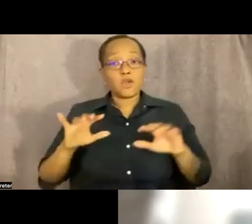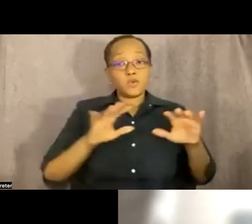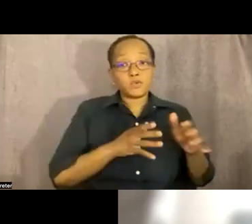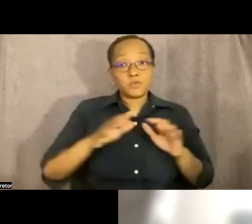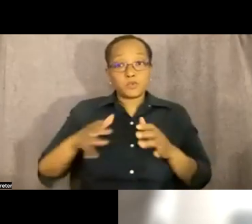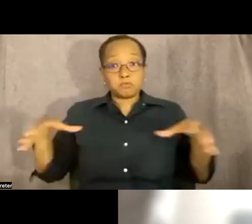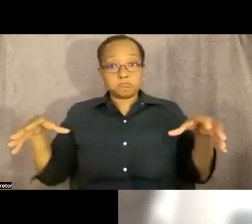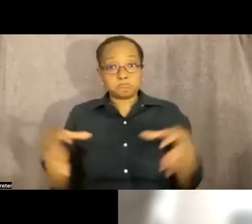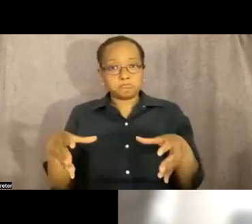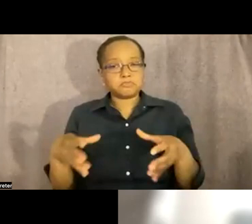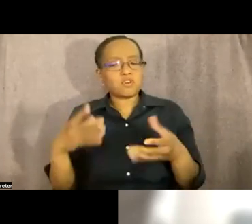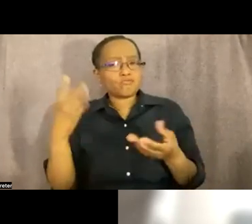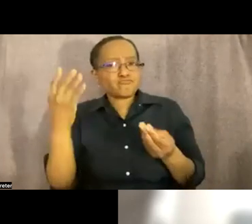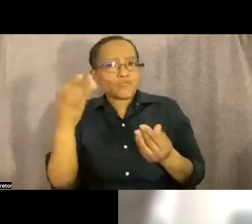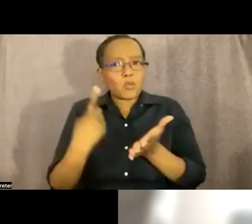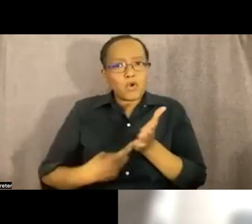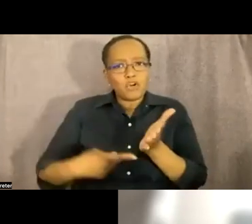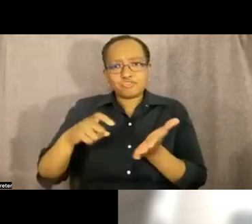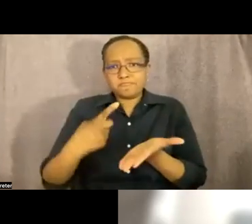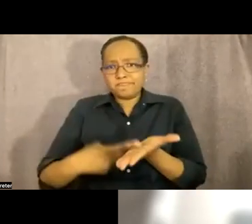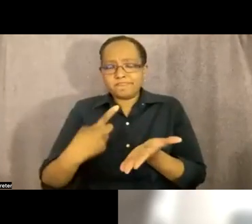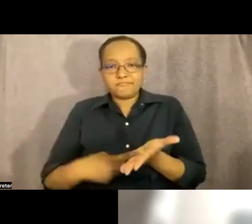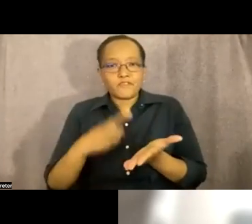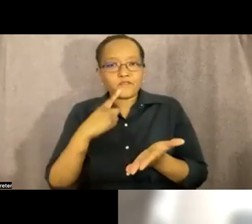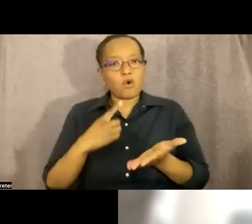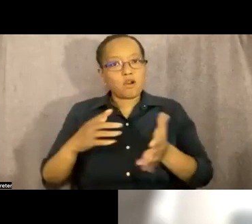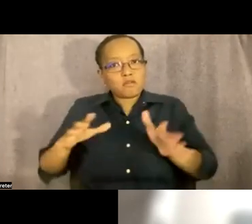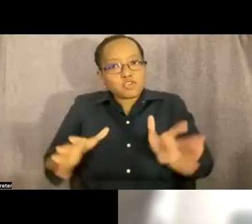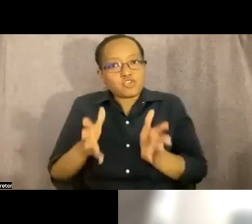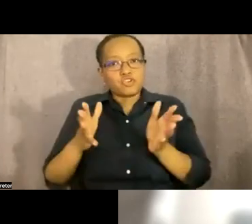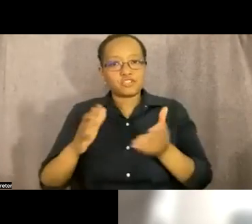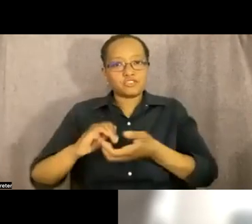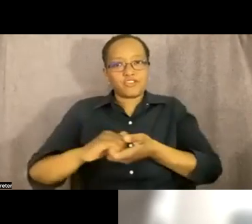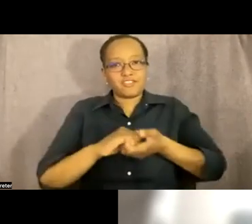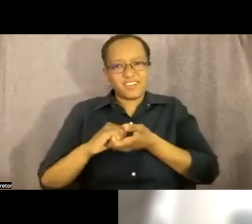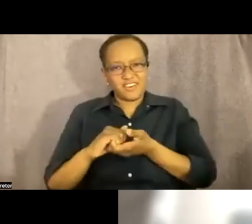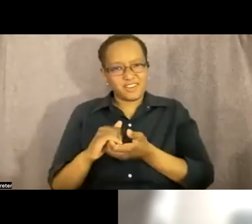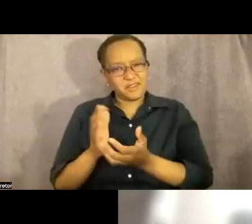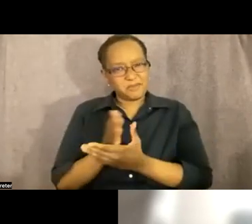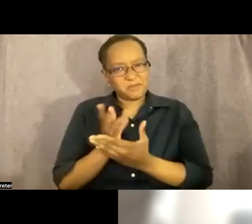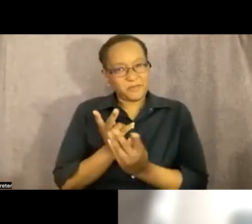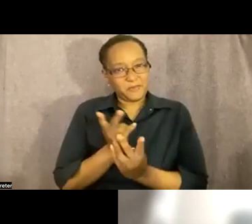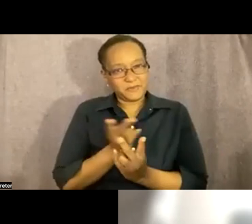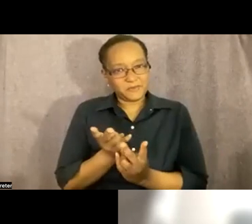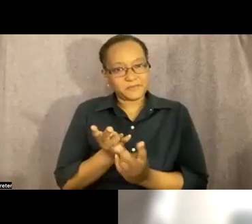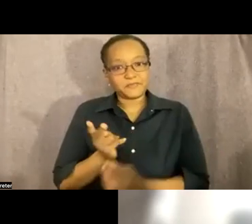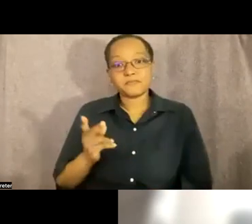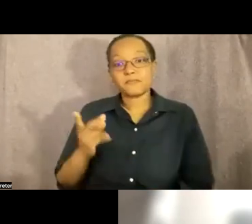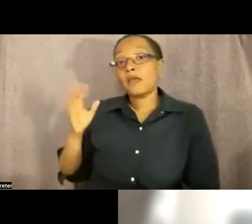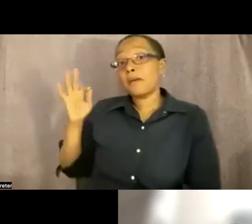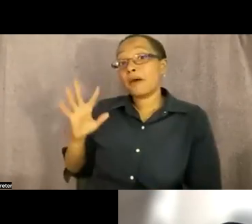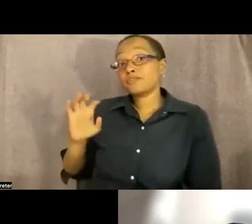awesome i'm sorry i'll add that second question later okay so i think